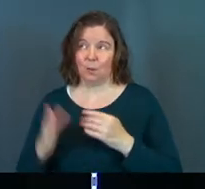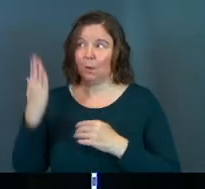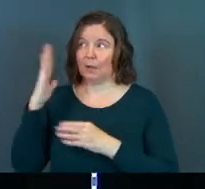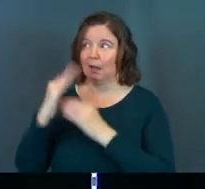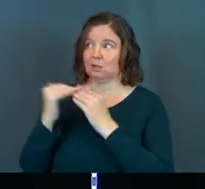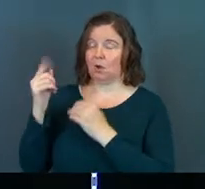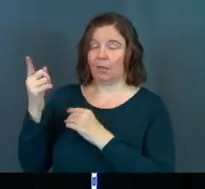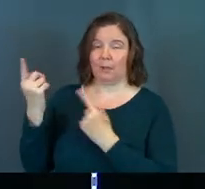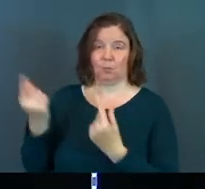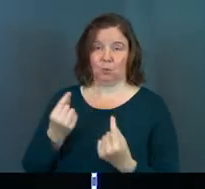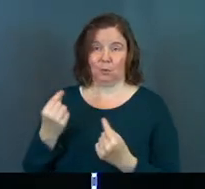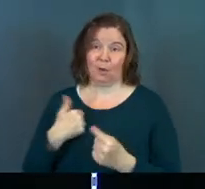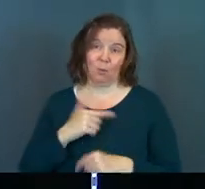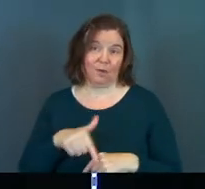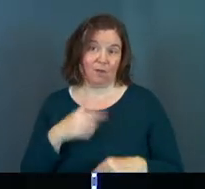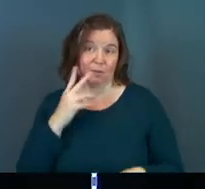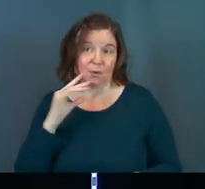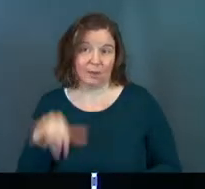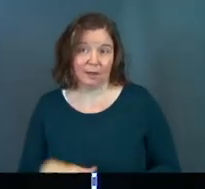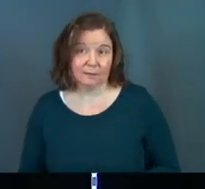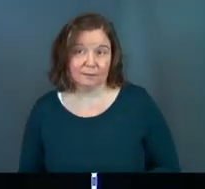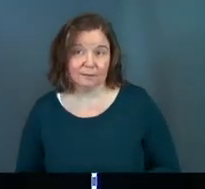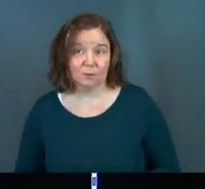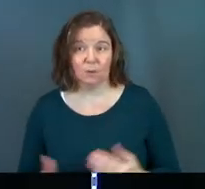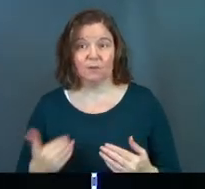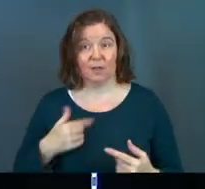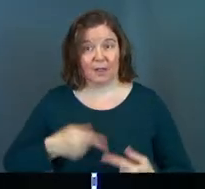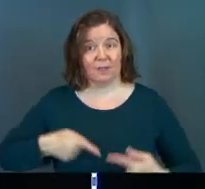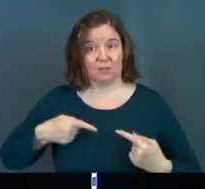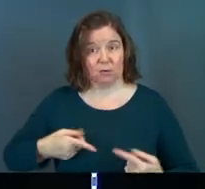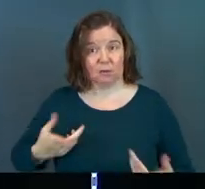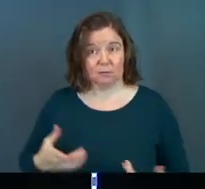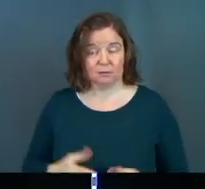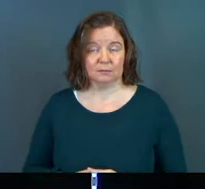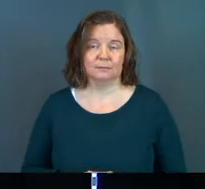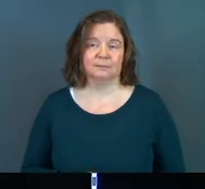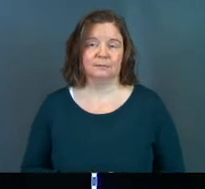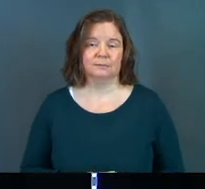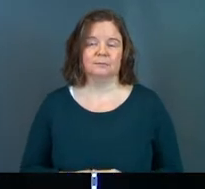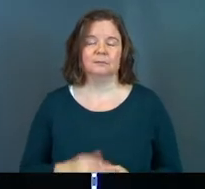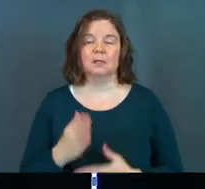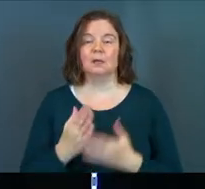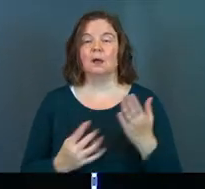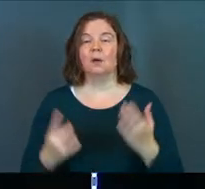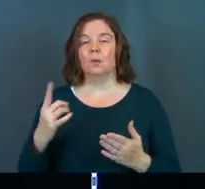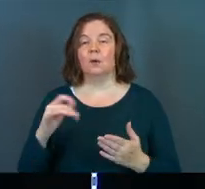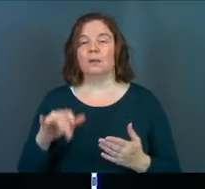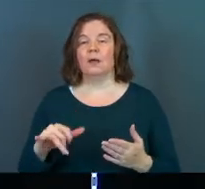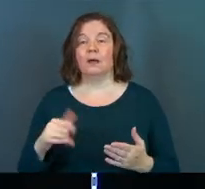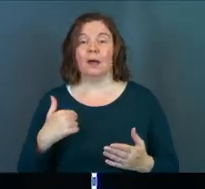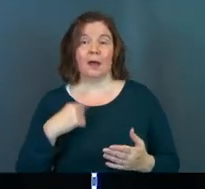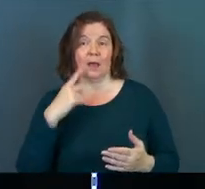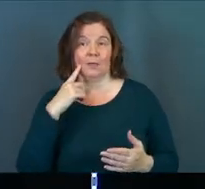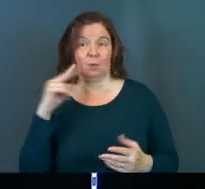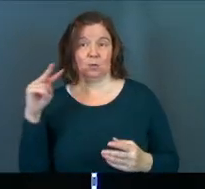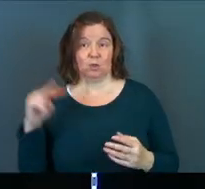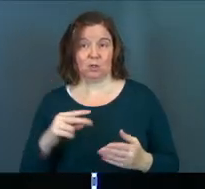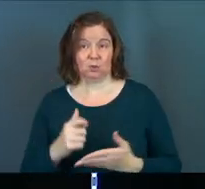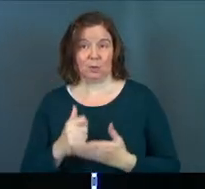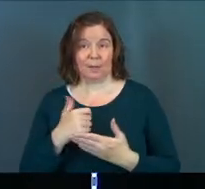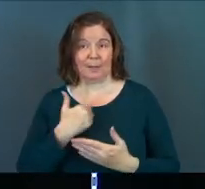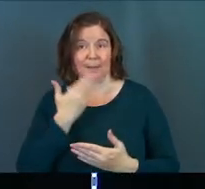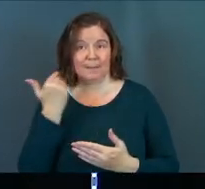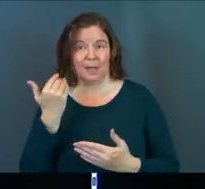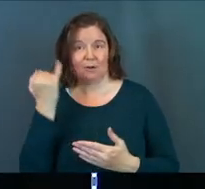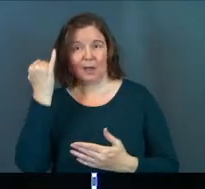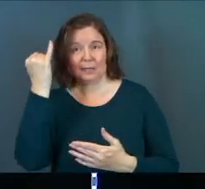called them to be. We've all been there. We've all had that struggle. So somebody that I think we should look at to help us